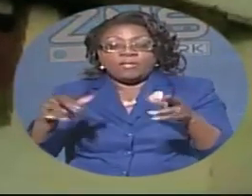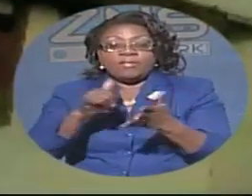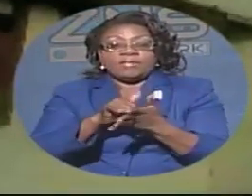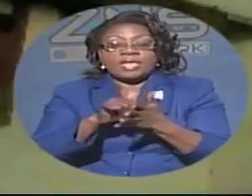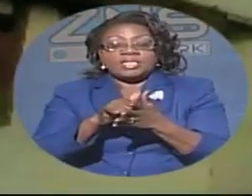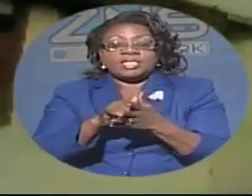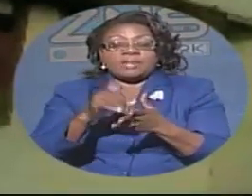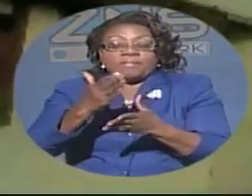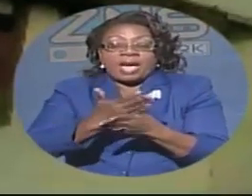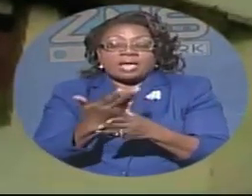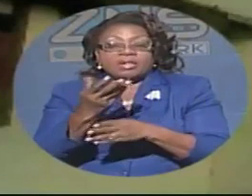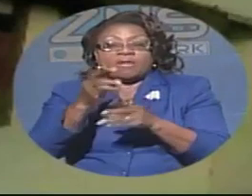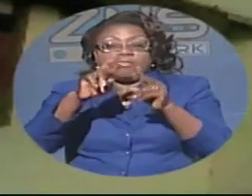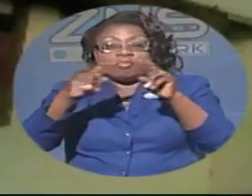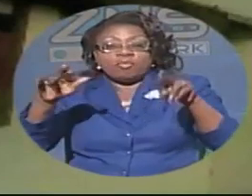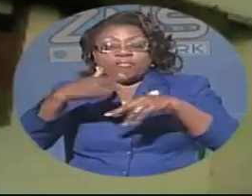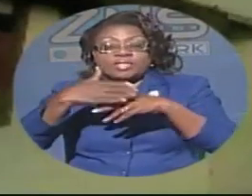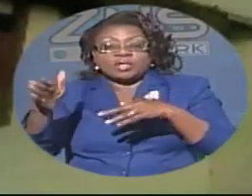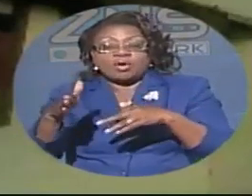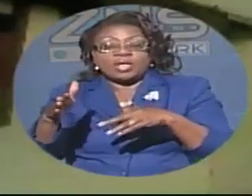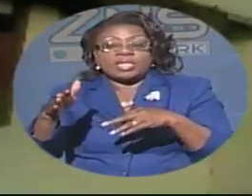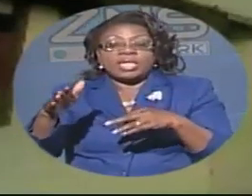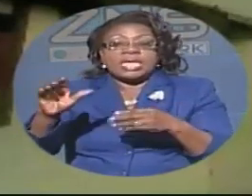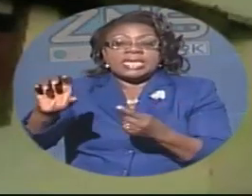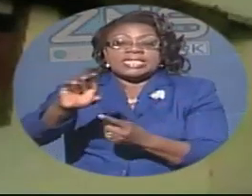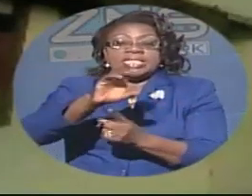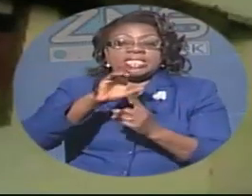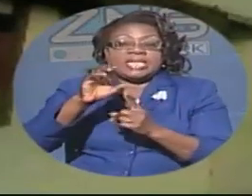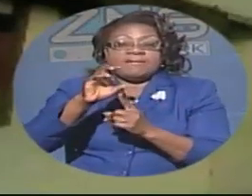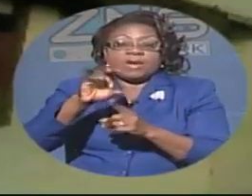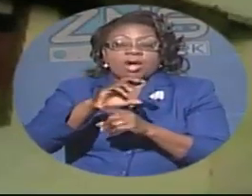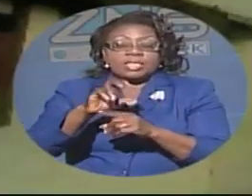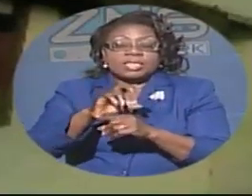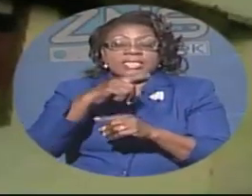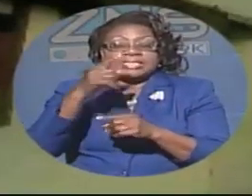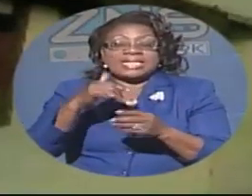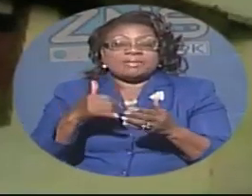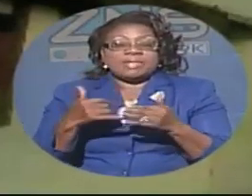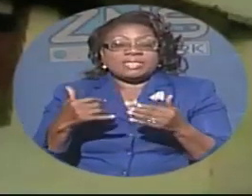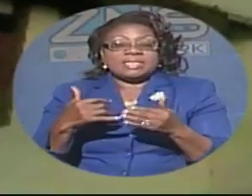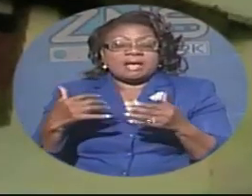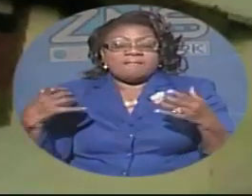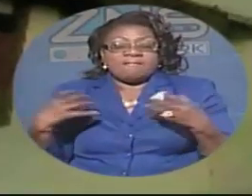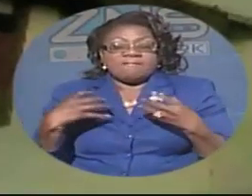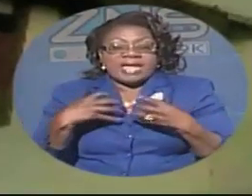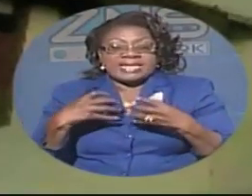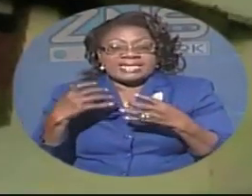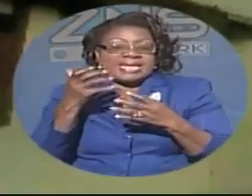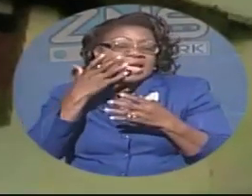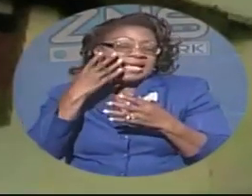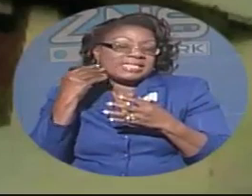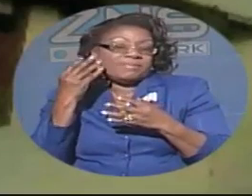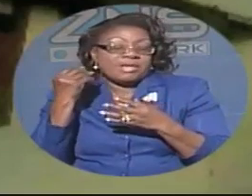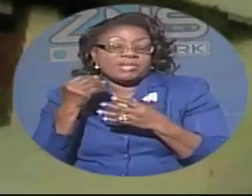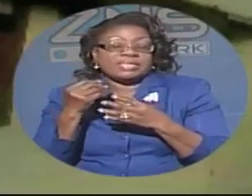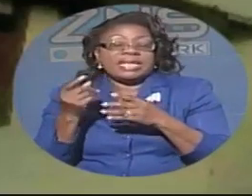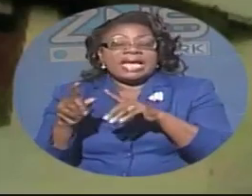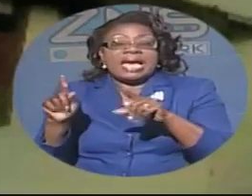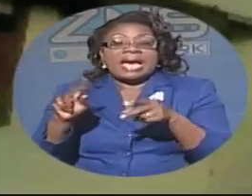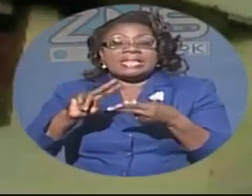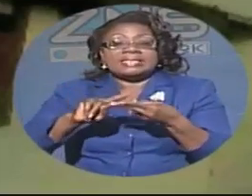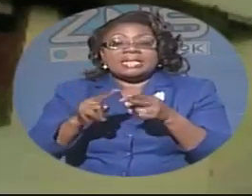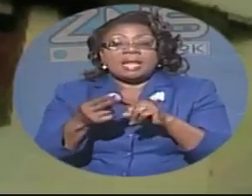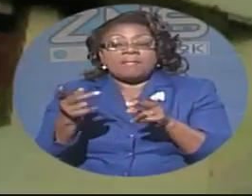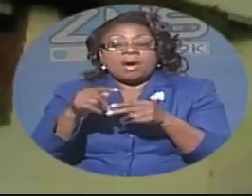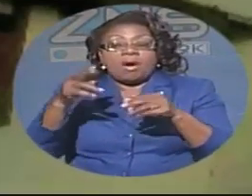also lost parts of the roof chief counselor tommy dame says it was a frightening experience as the number of buildings homes and property were